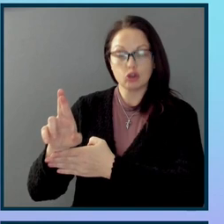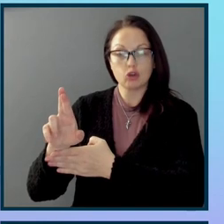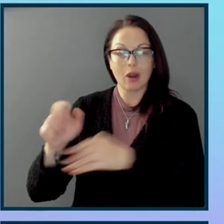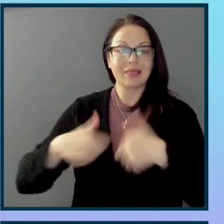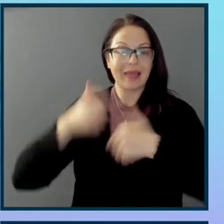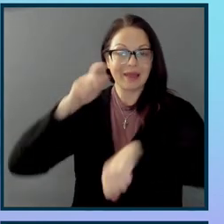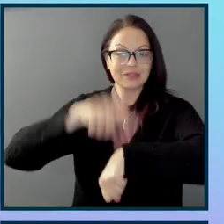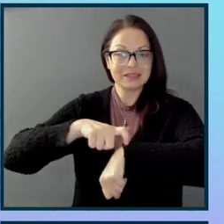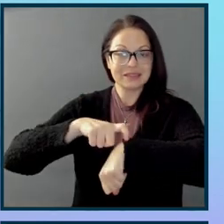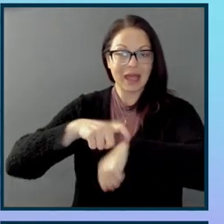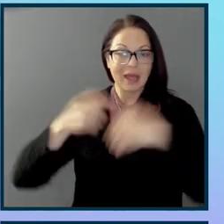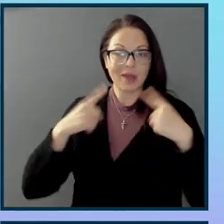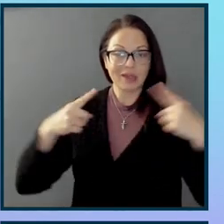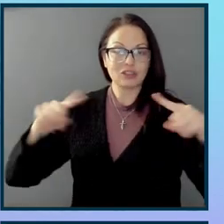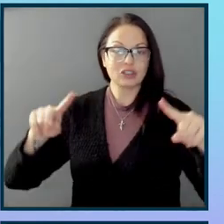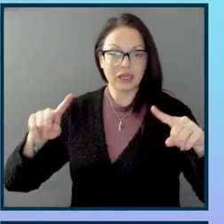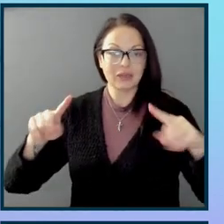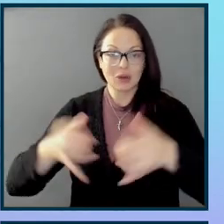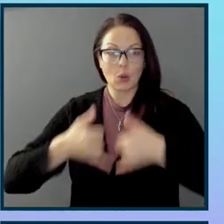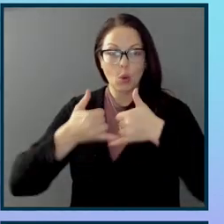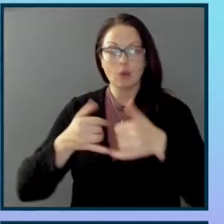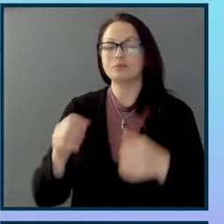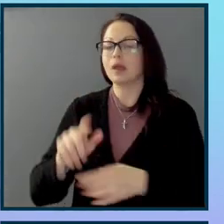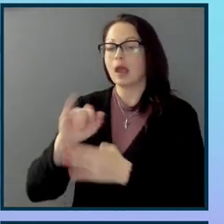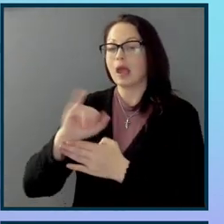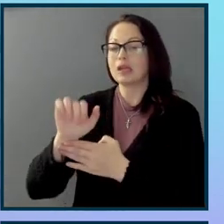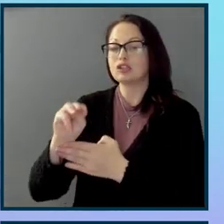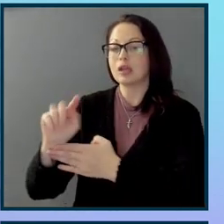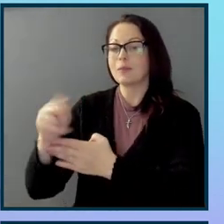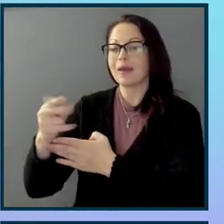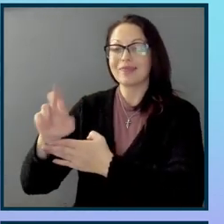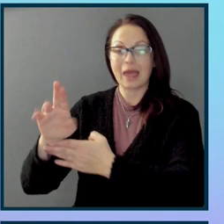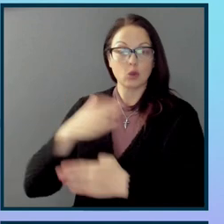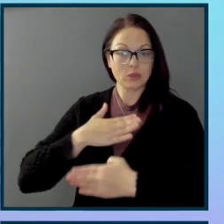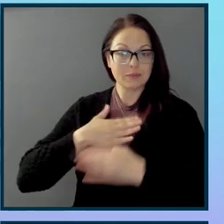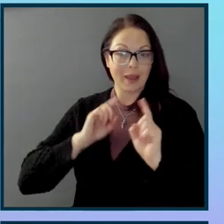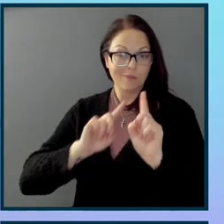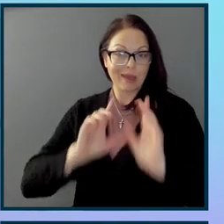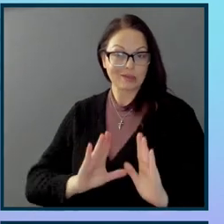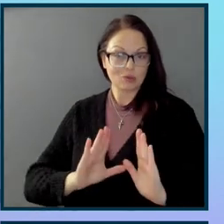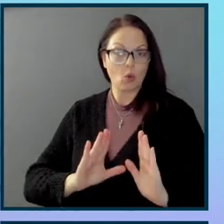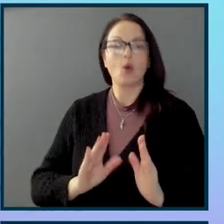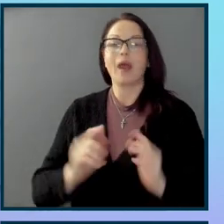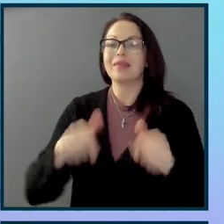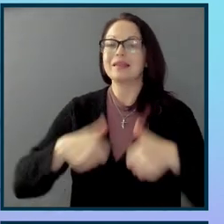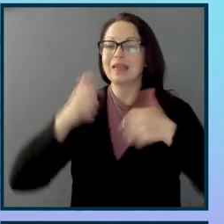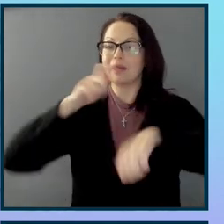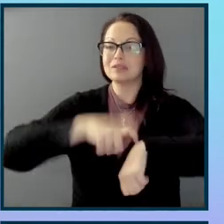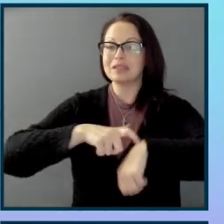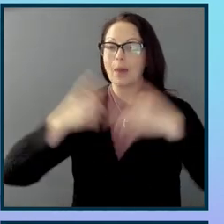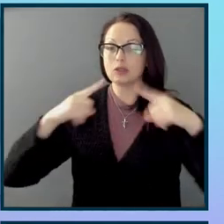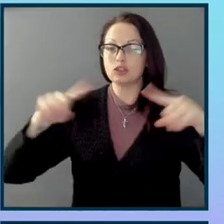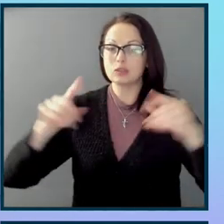As I said to you earlier, Jim Thatcher was my mentor, and this Lifetime Achievement Award means a lot